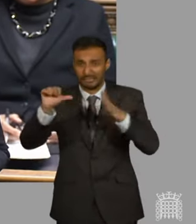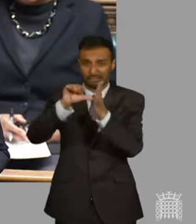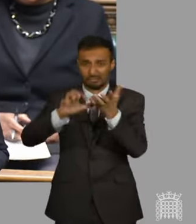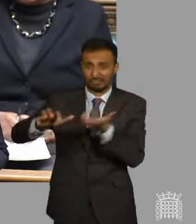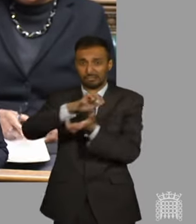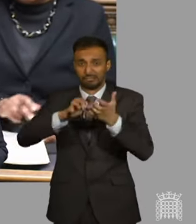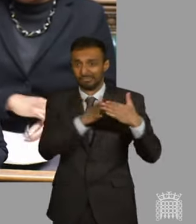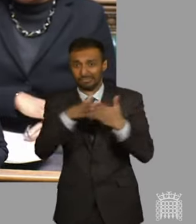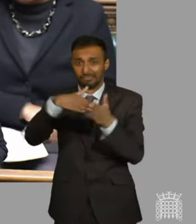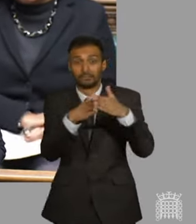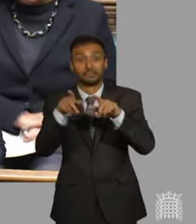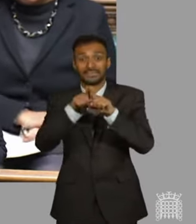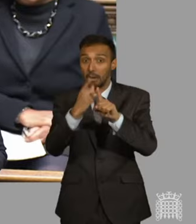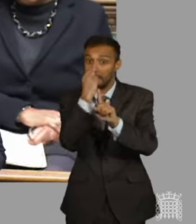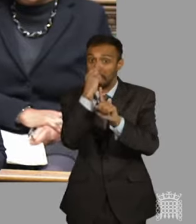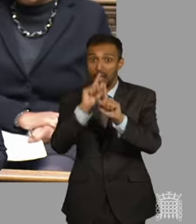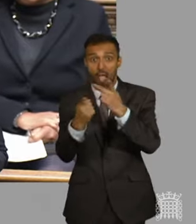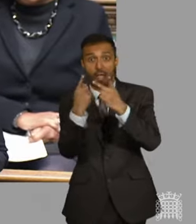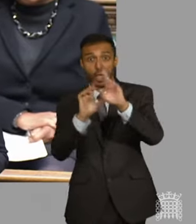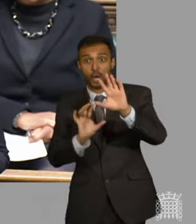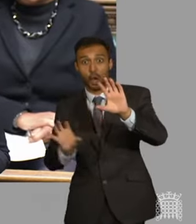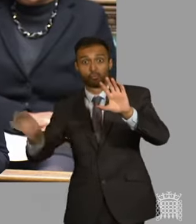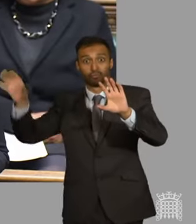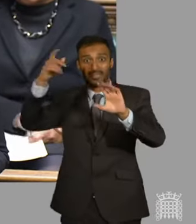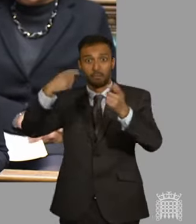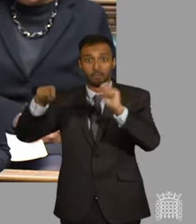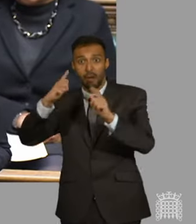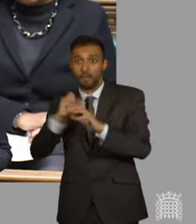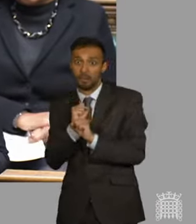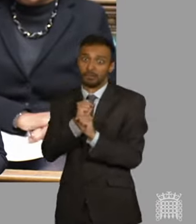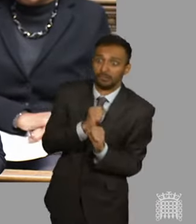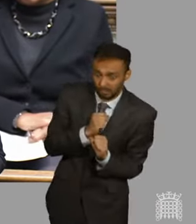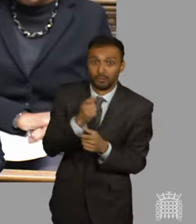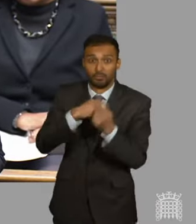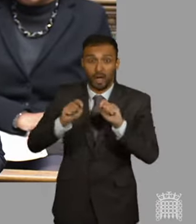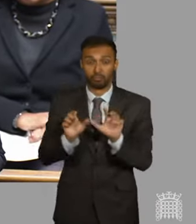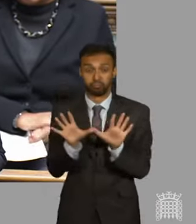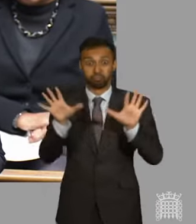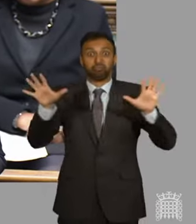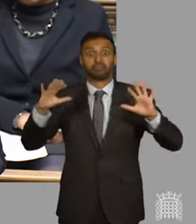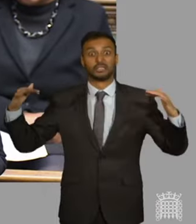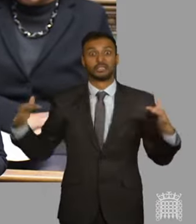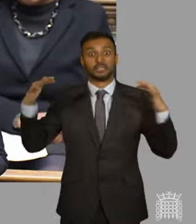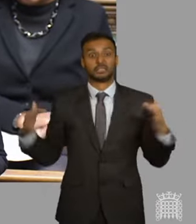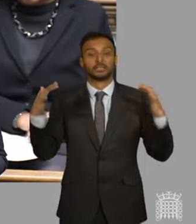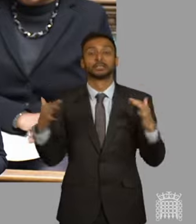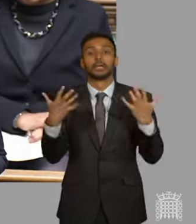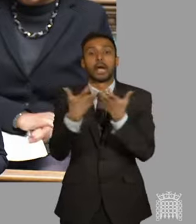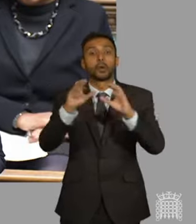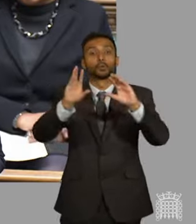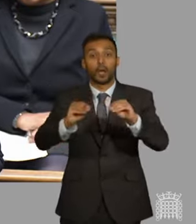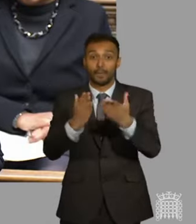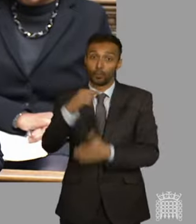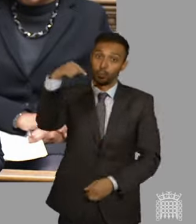De-escalation will only occur when hostilities cease in Gaza. The Foreign Secretary yesterday said he was worried Israel may have broken